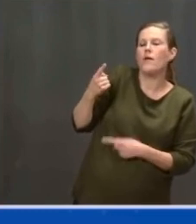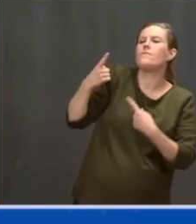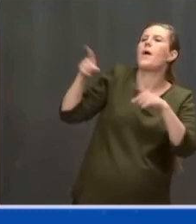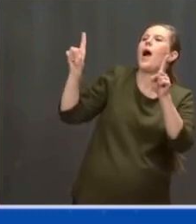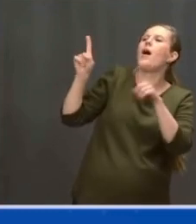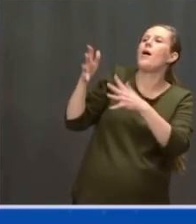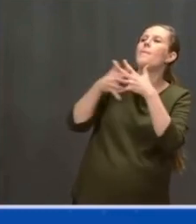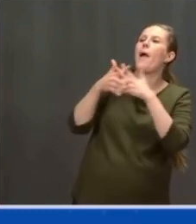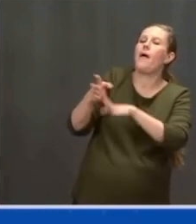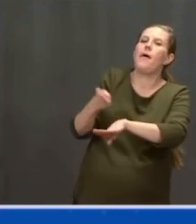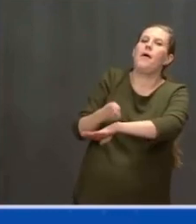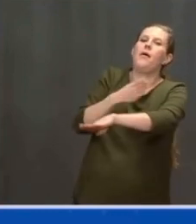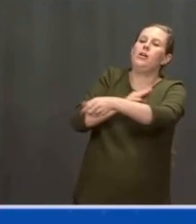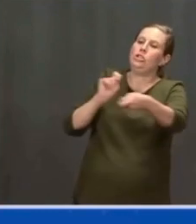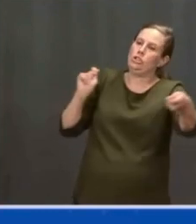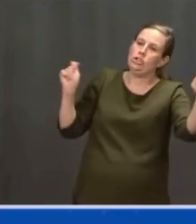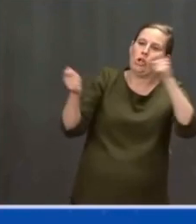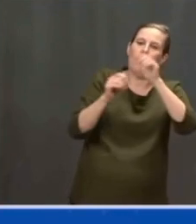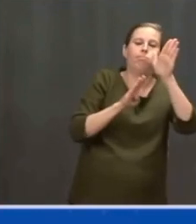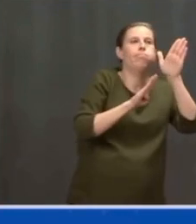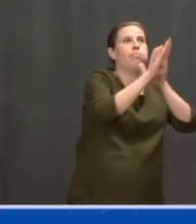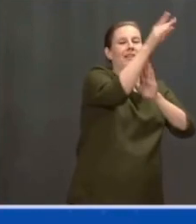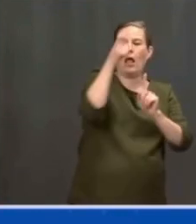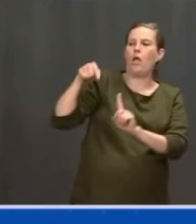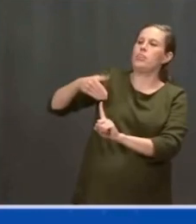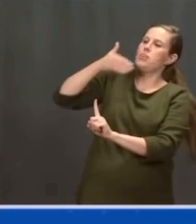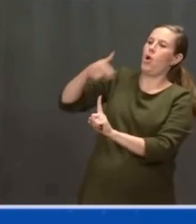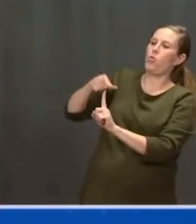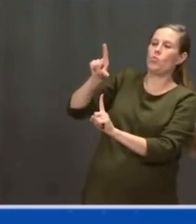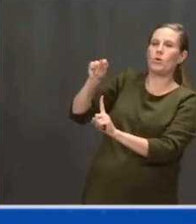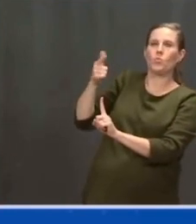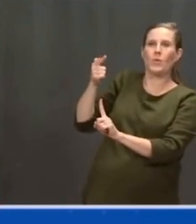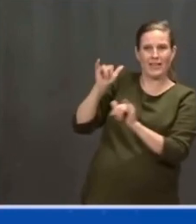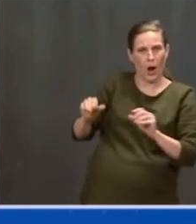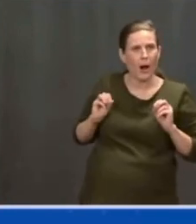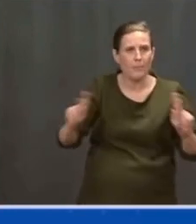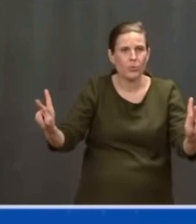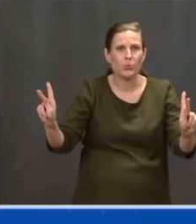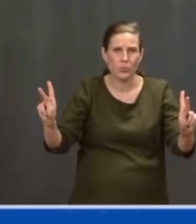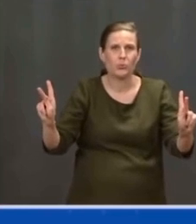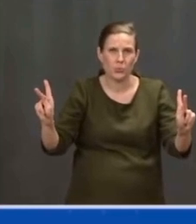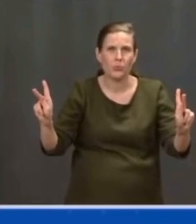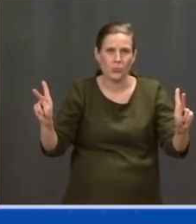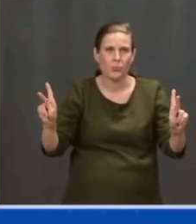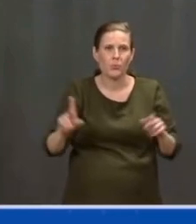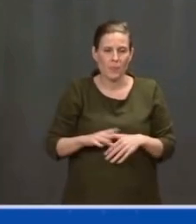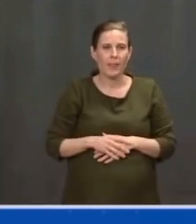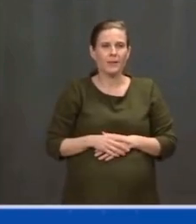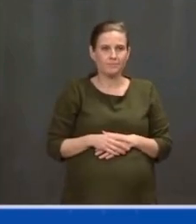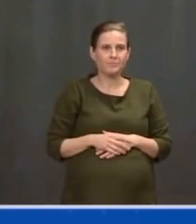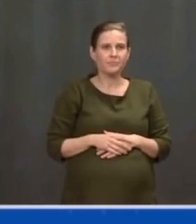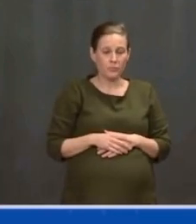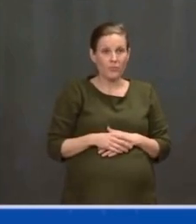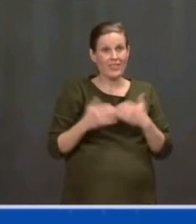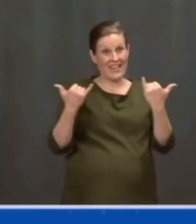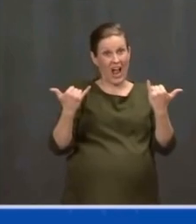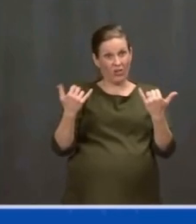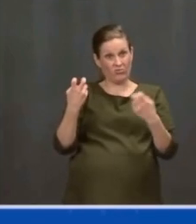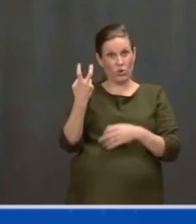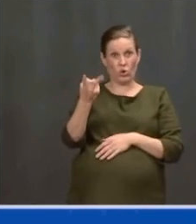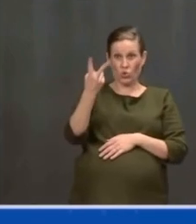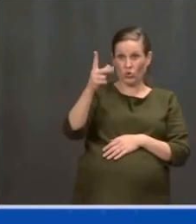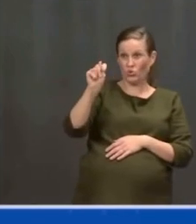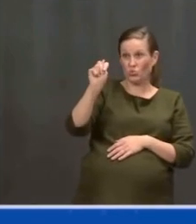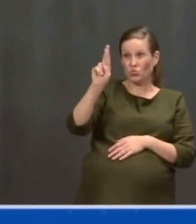What I'm proposing is a one-time capital investment of roughly $2 trillion in America's future, spread